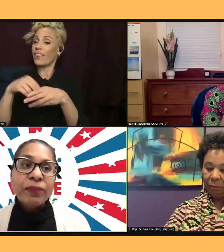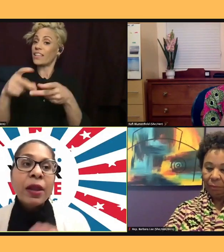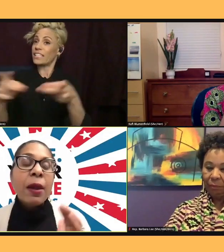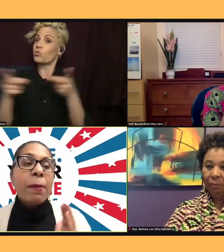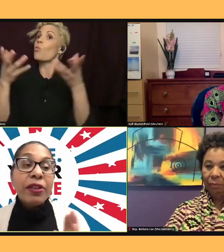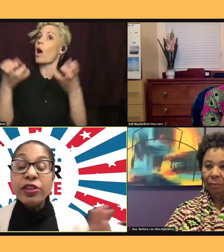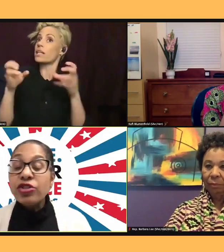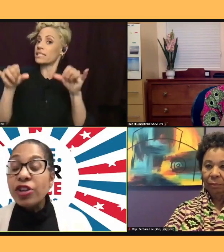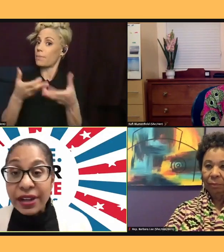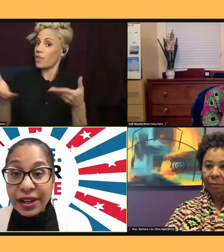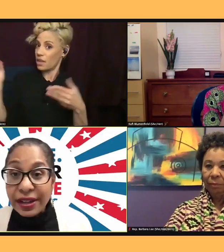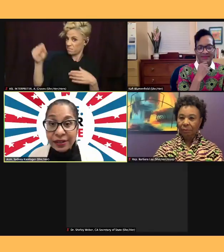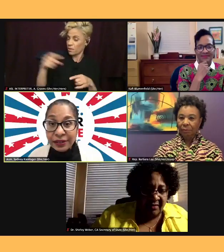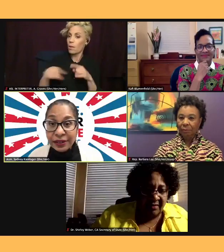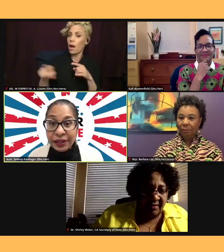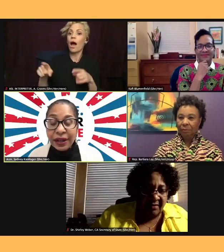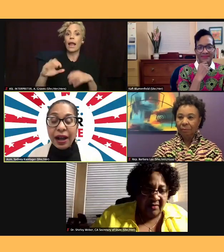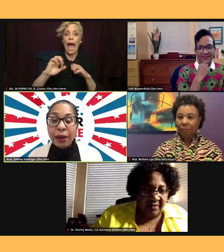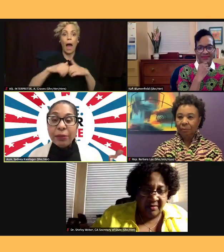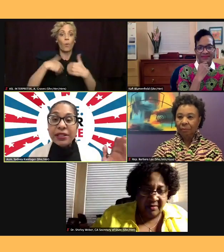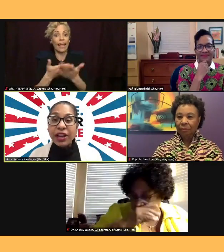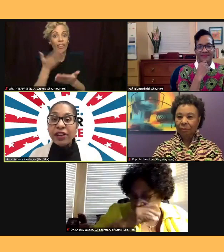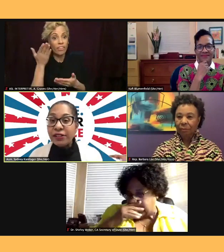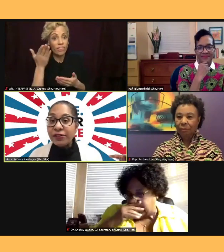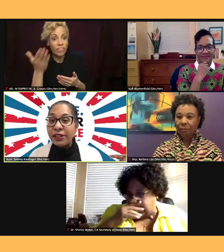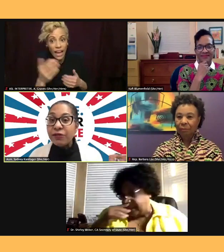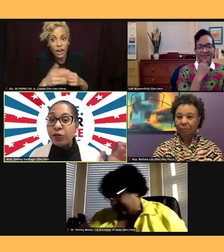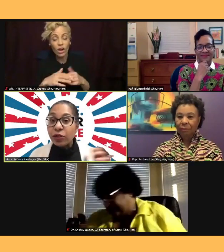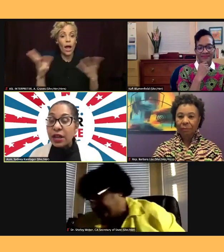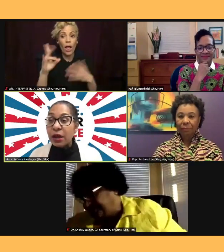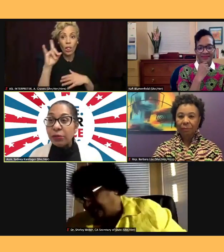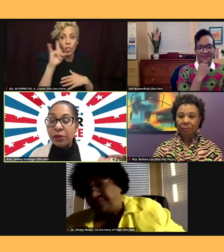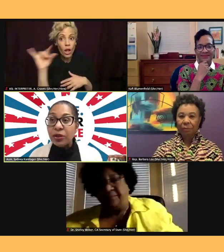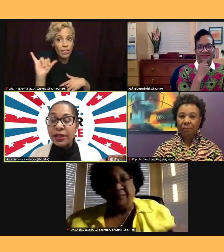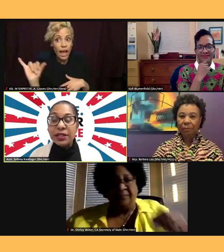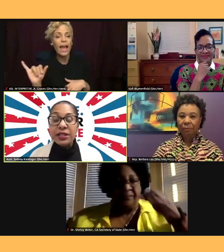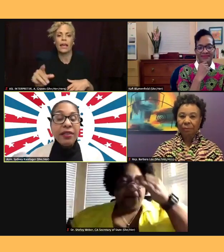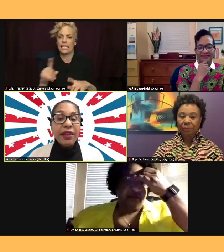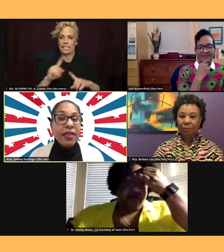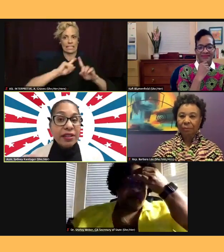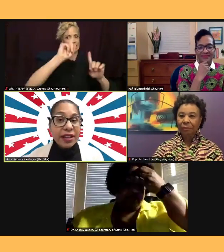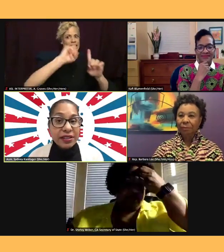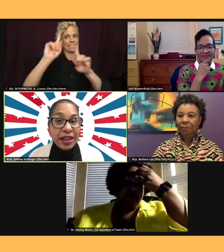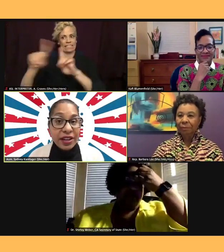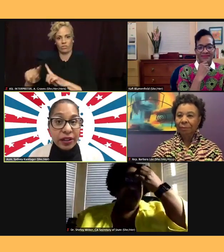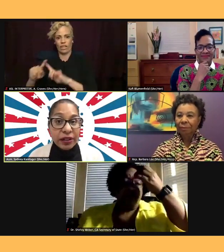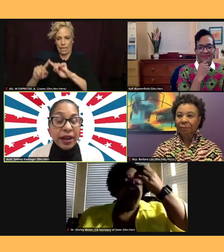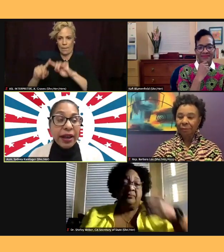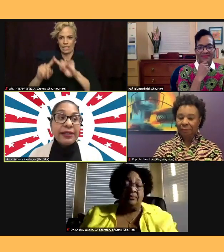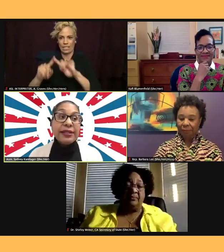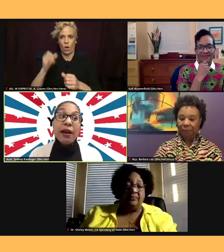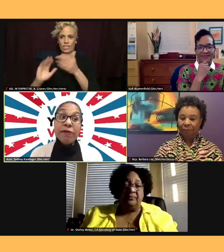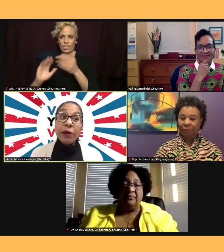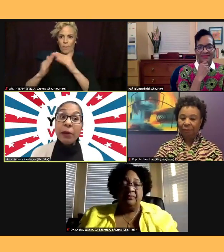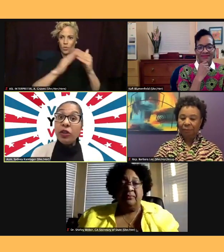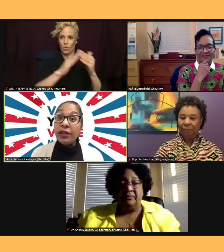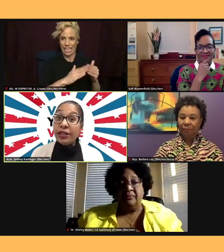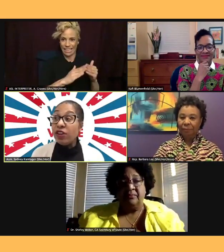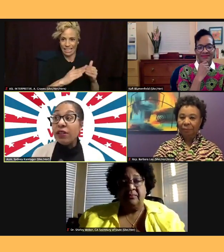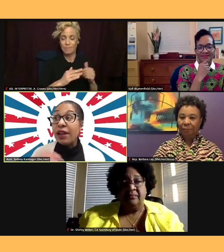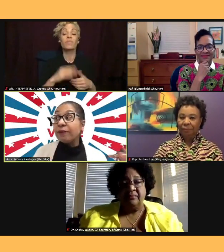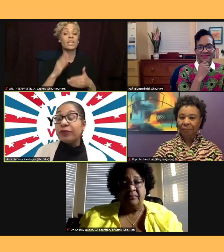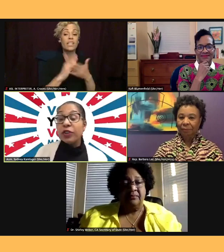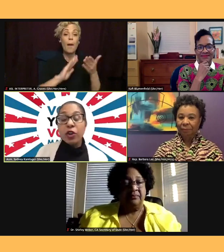journey is very different for some communities than the destination. And some communities feel like you're